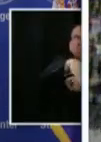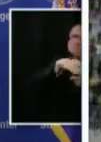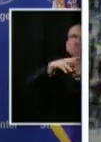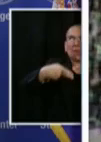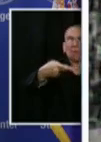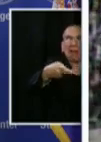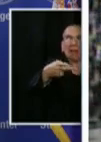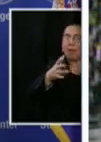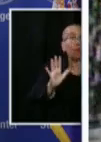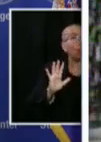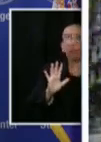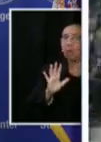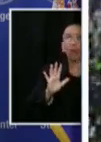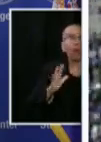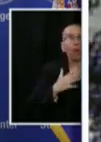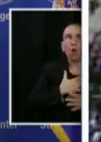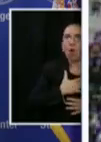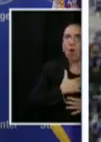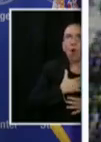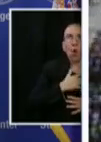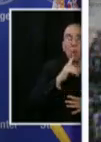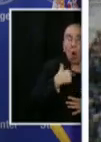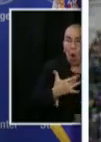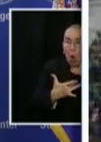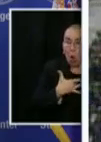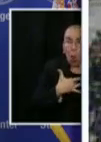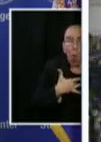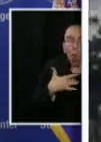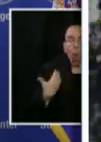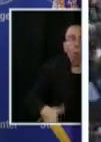was, frankly, possibly a miracle